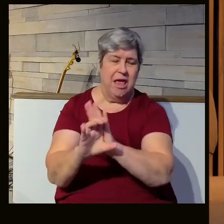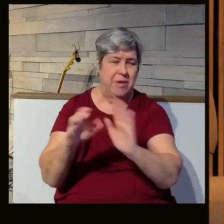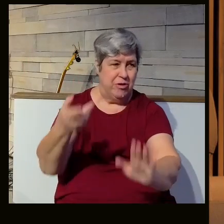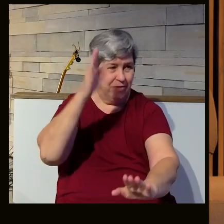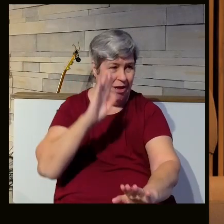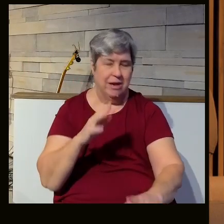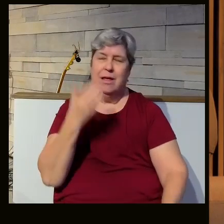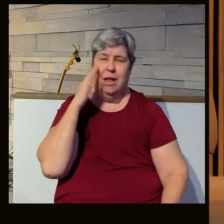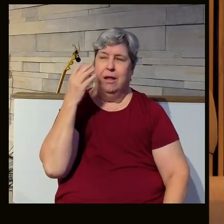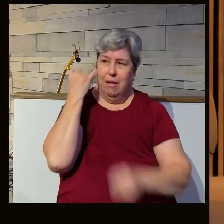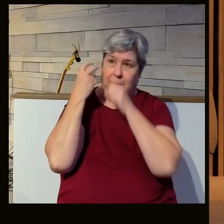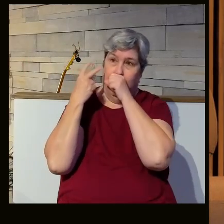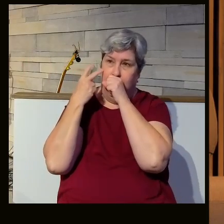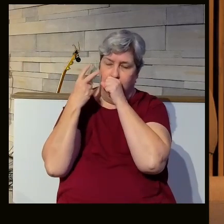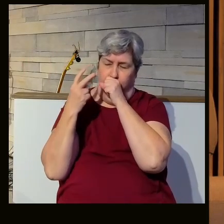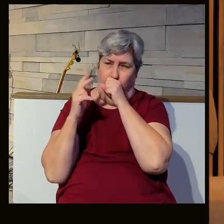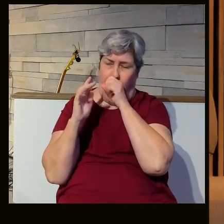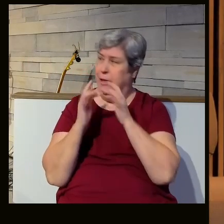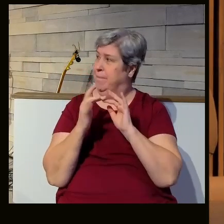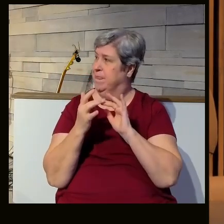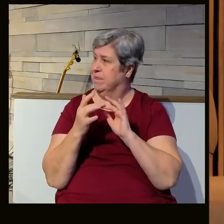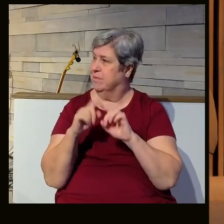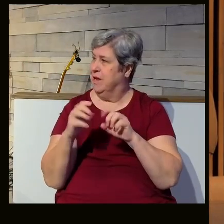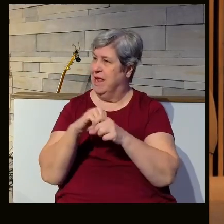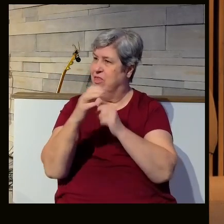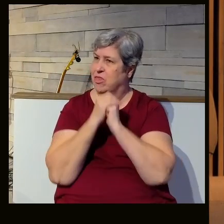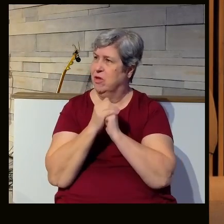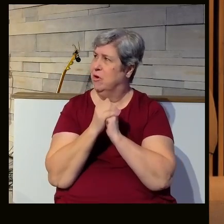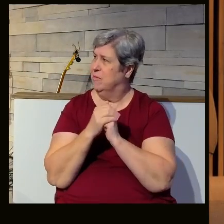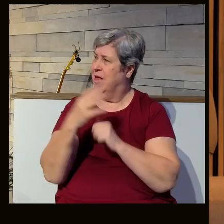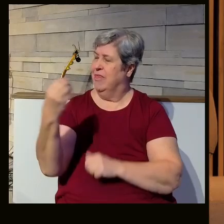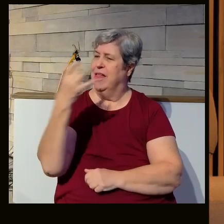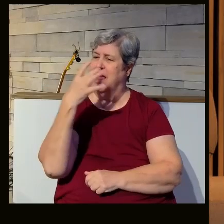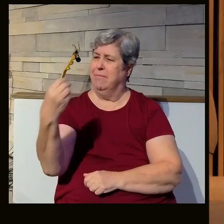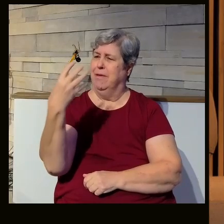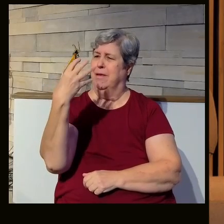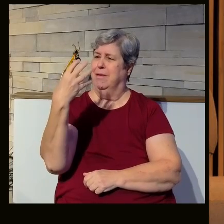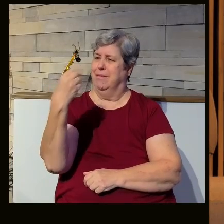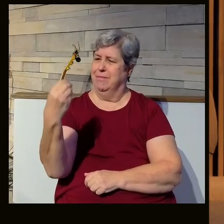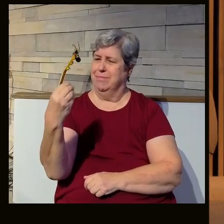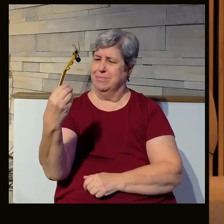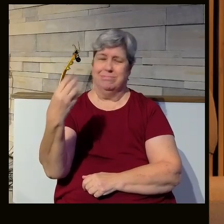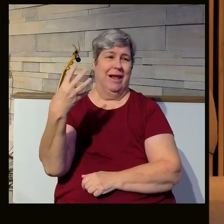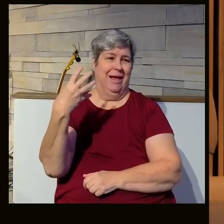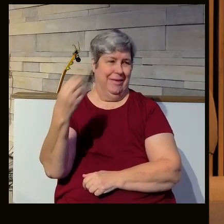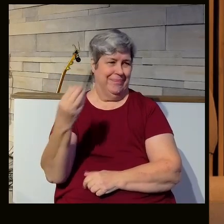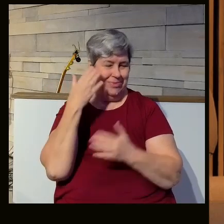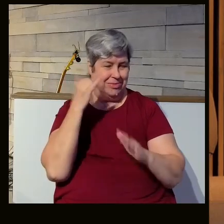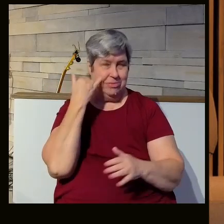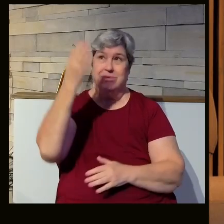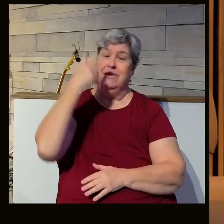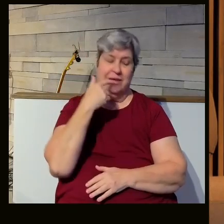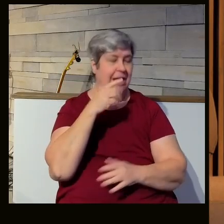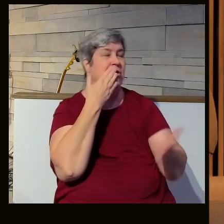I don't know if you're seeing online or not, but in the worship center, the light keeps coming on and off a little bit. I'm not sure if